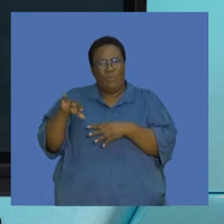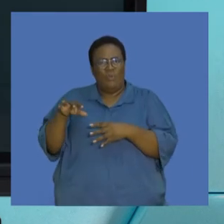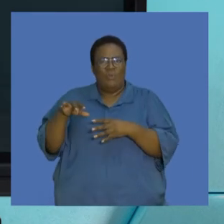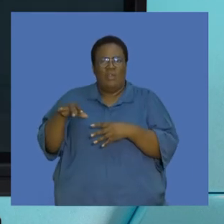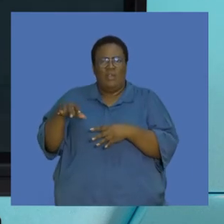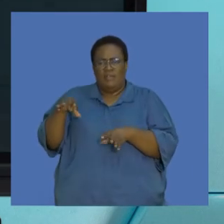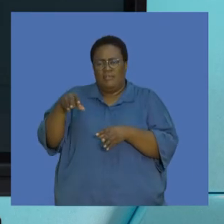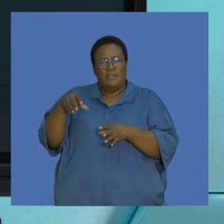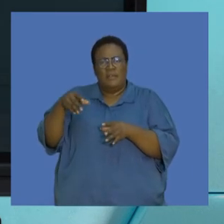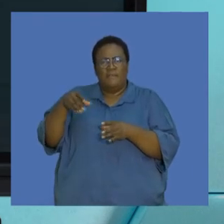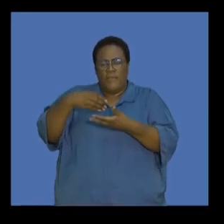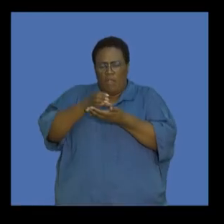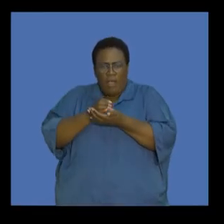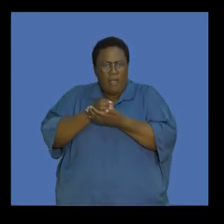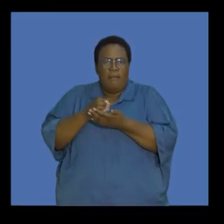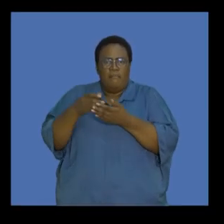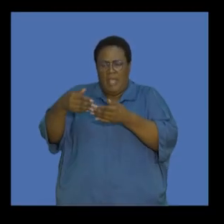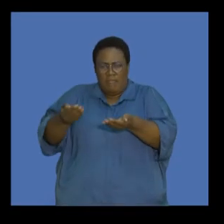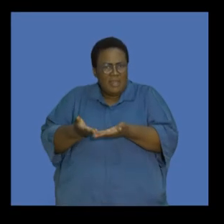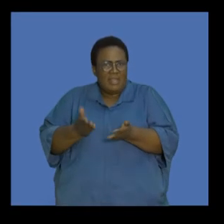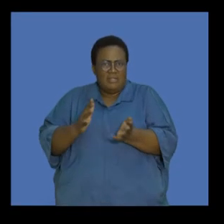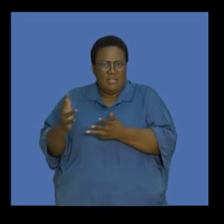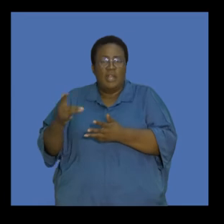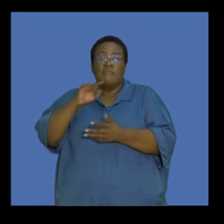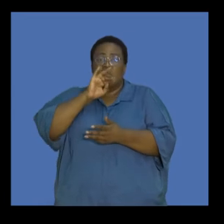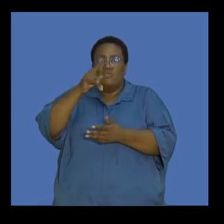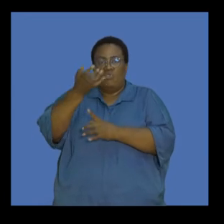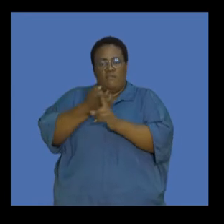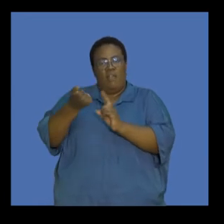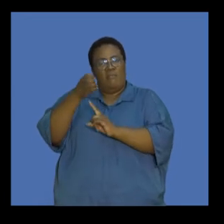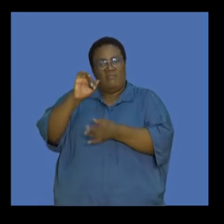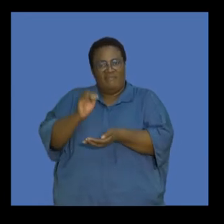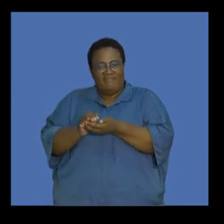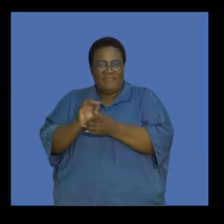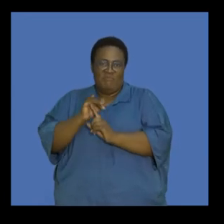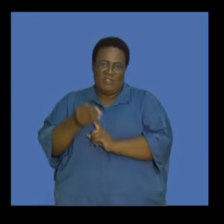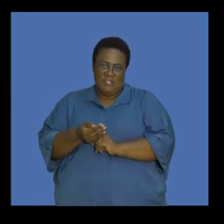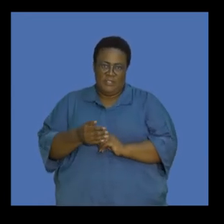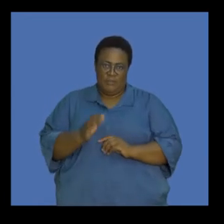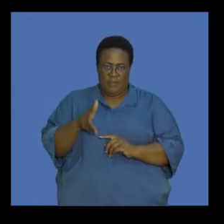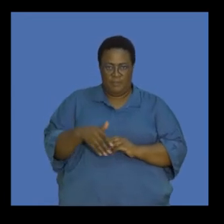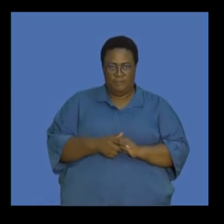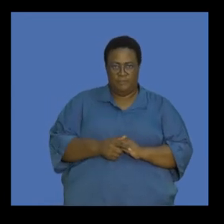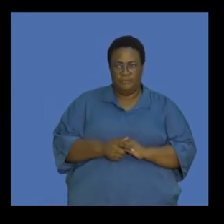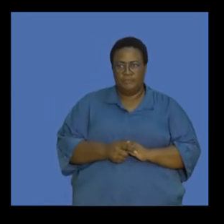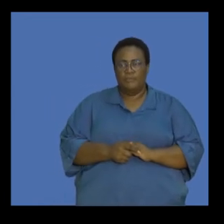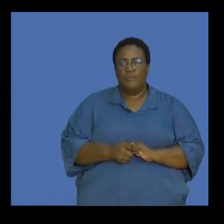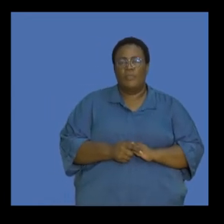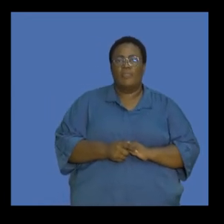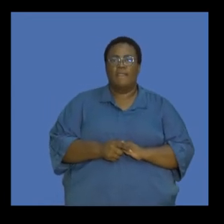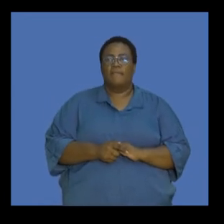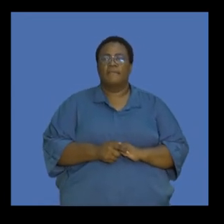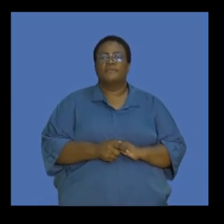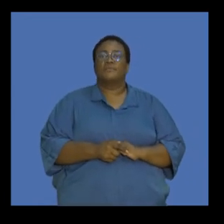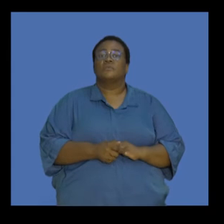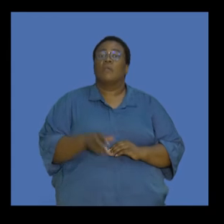impact on the environment. Trying to turn the lights off in an empty room and you know that obviously with the